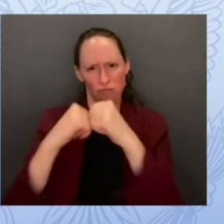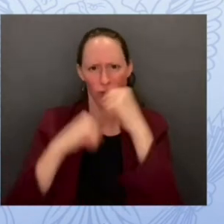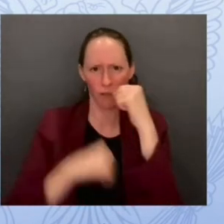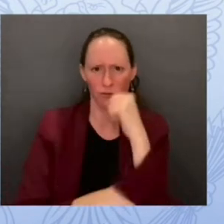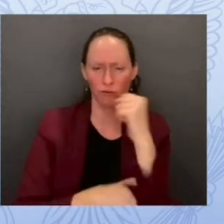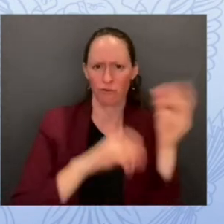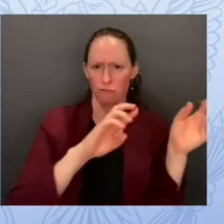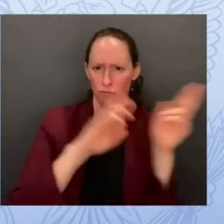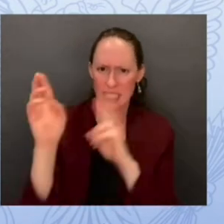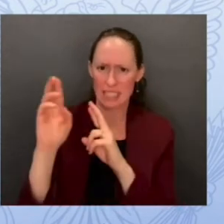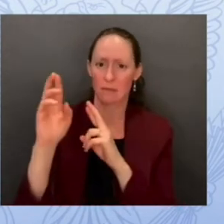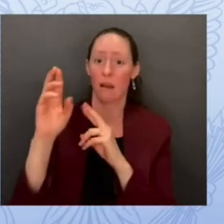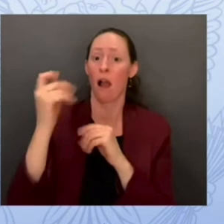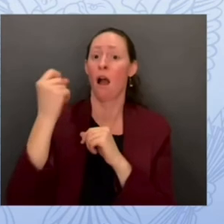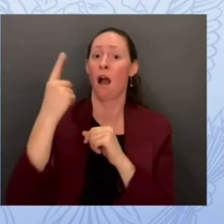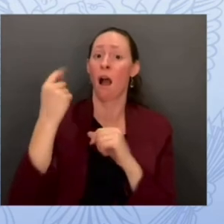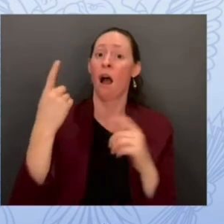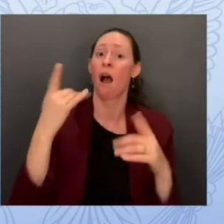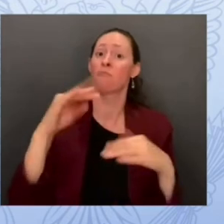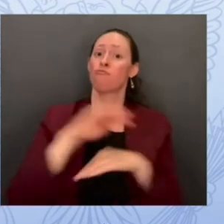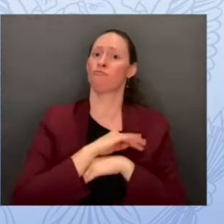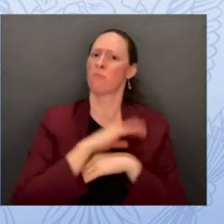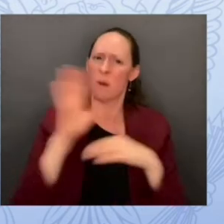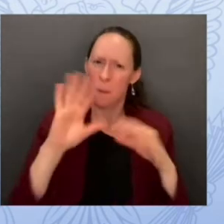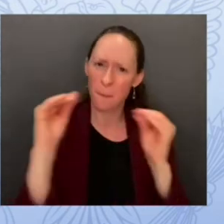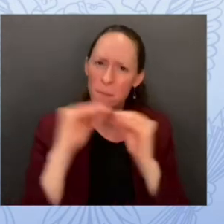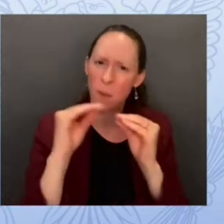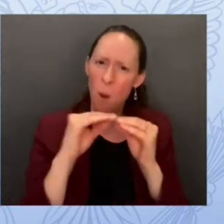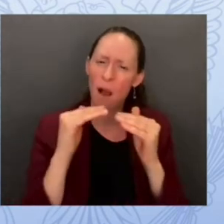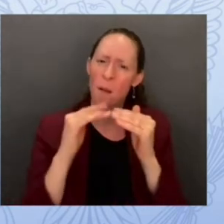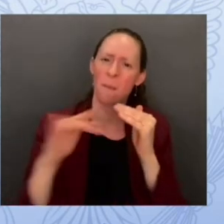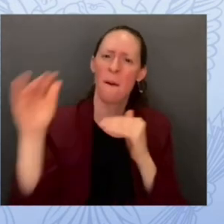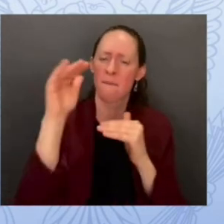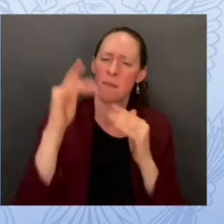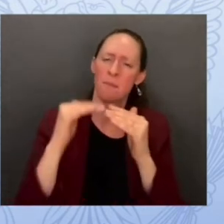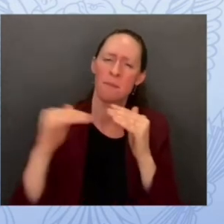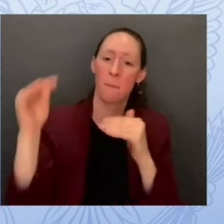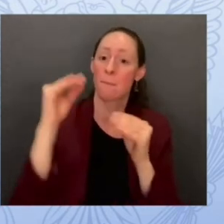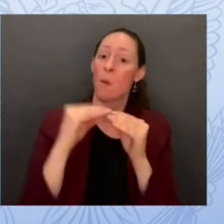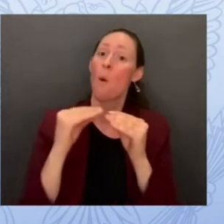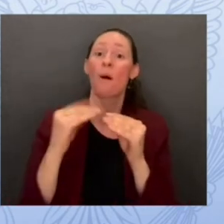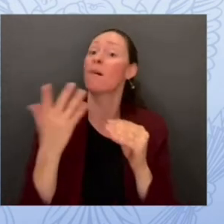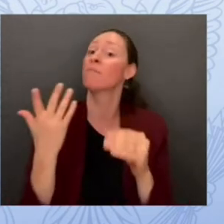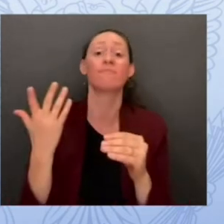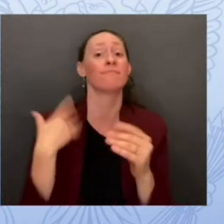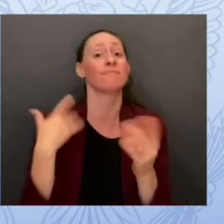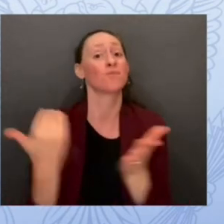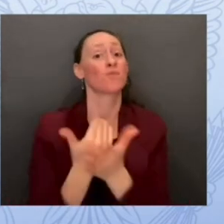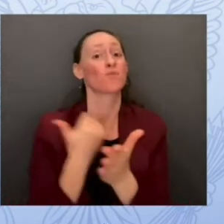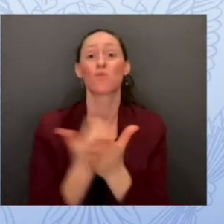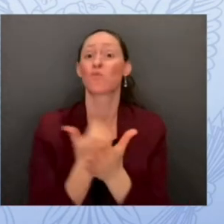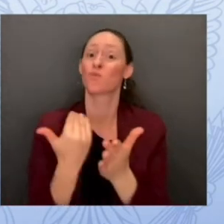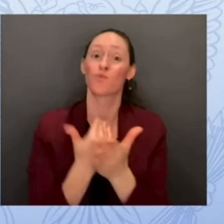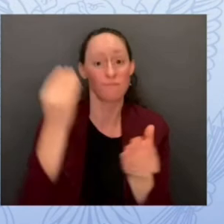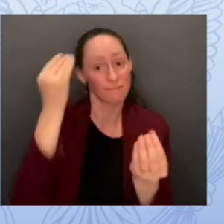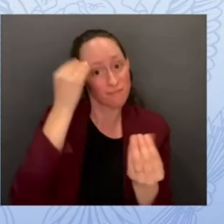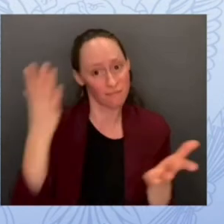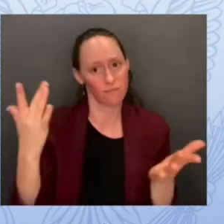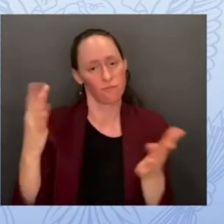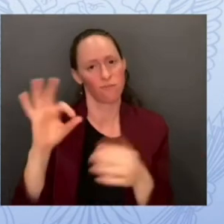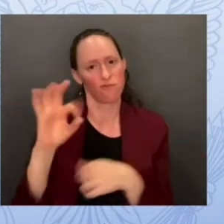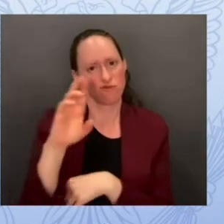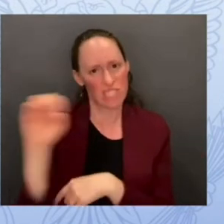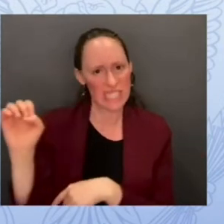excited about actually launching a new offering of free and subsidized security as a service that we can reach any